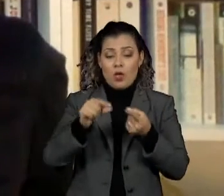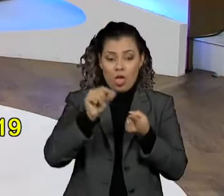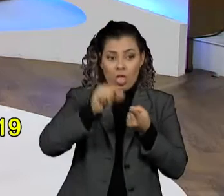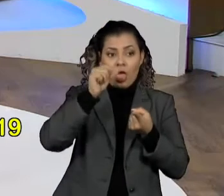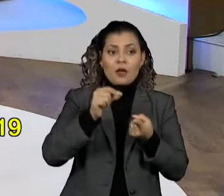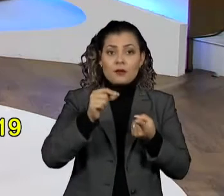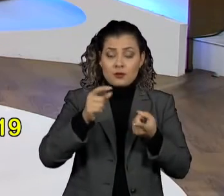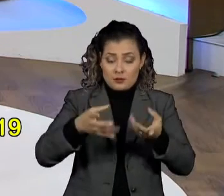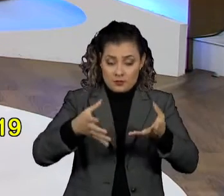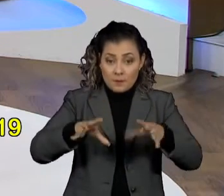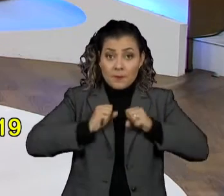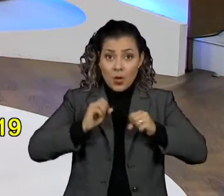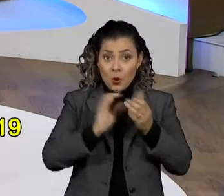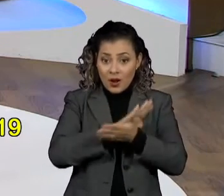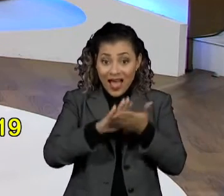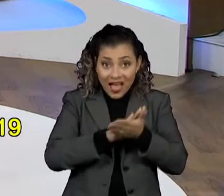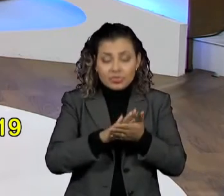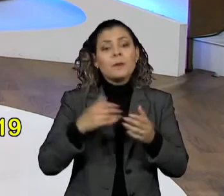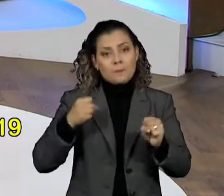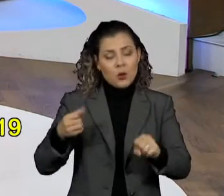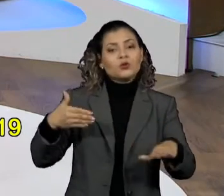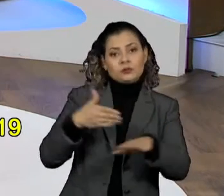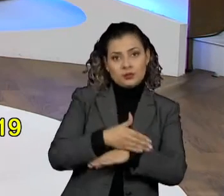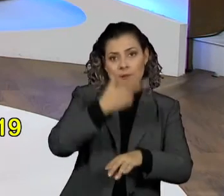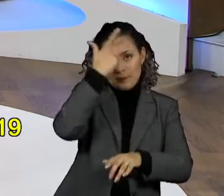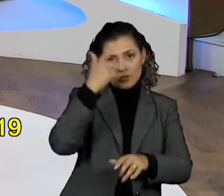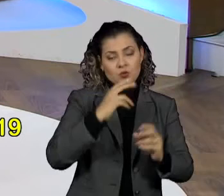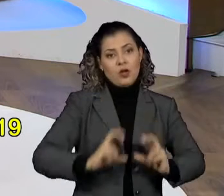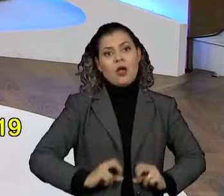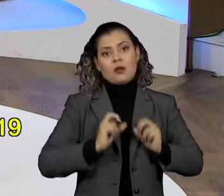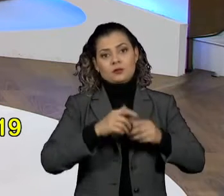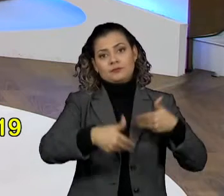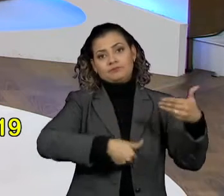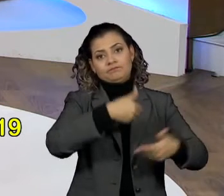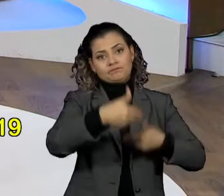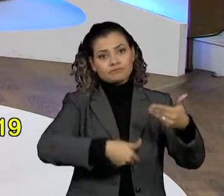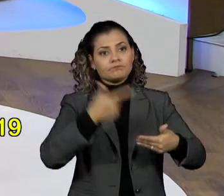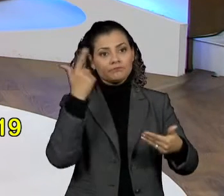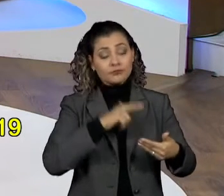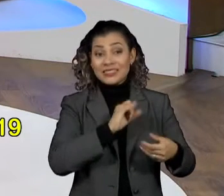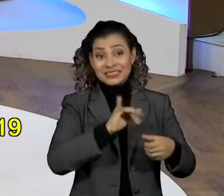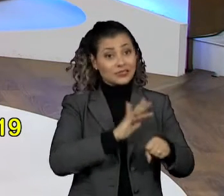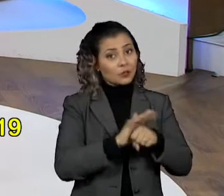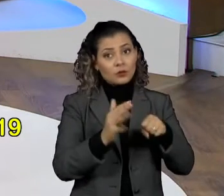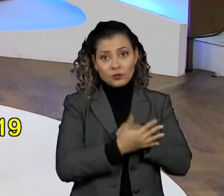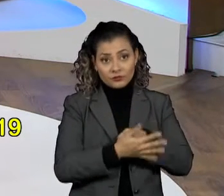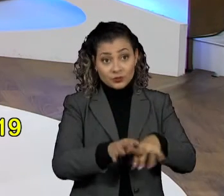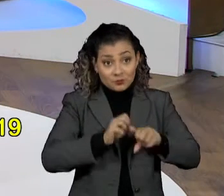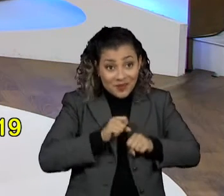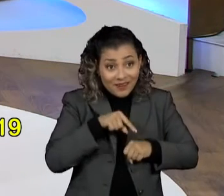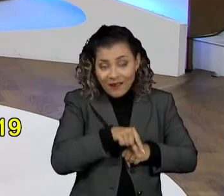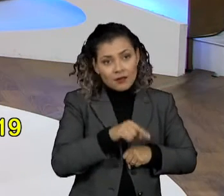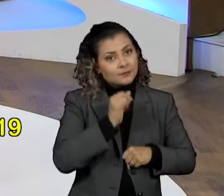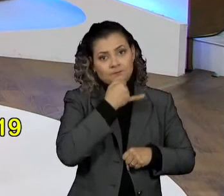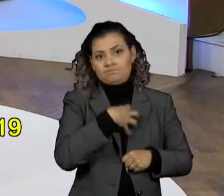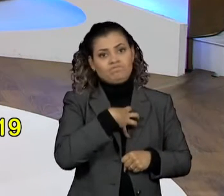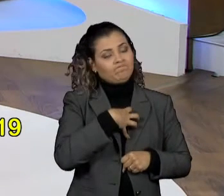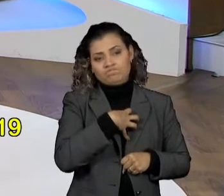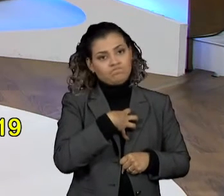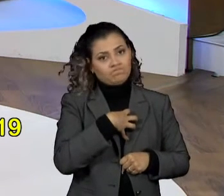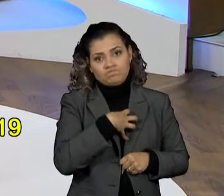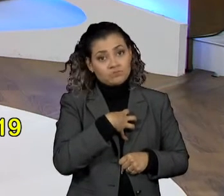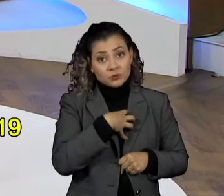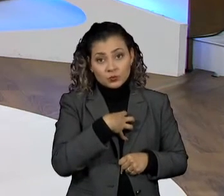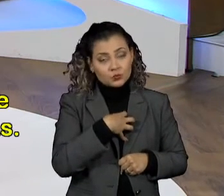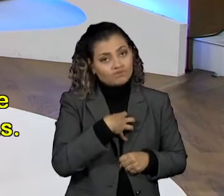and patients who have cancer and who happen to have COVID